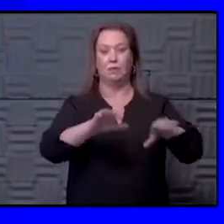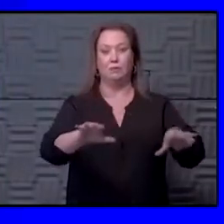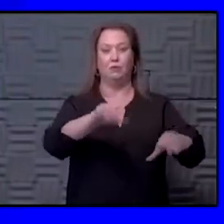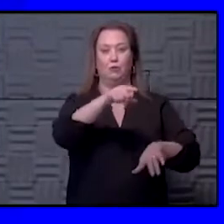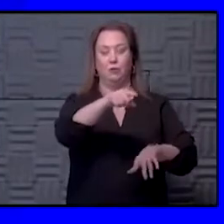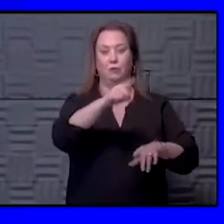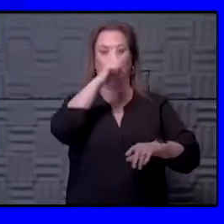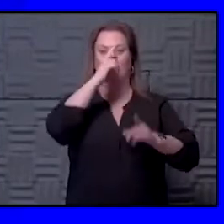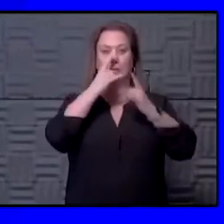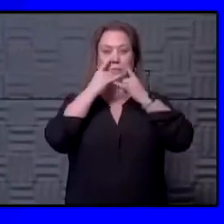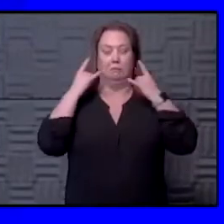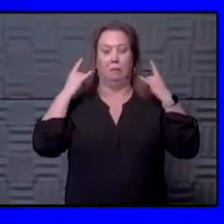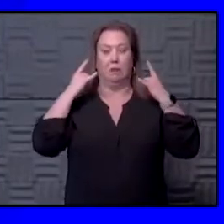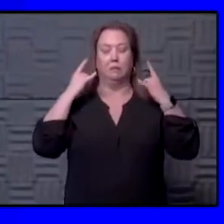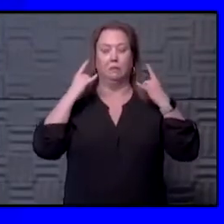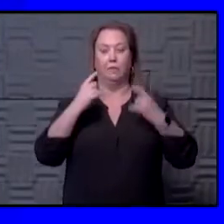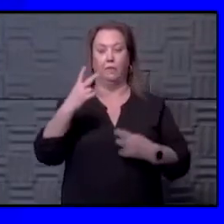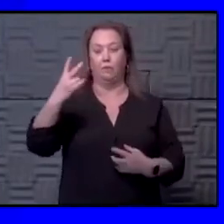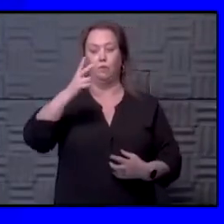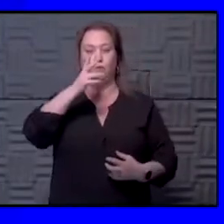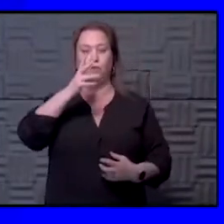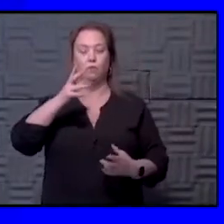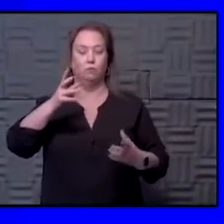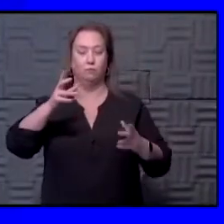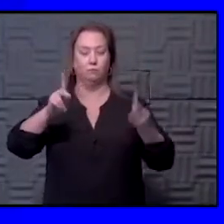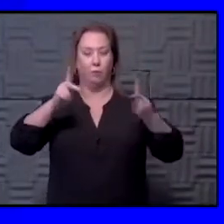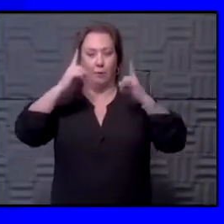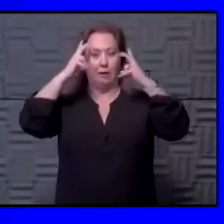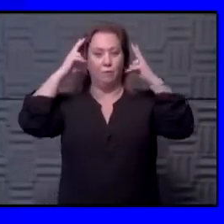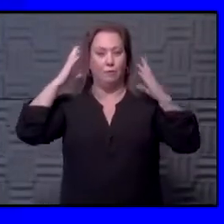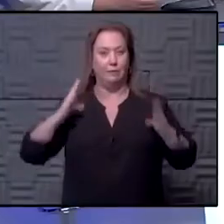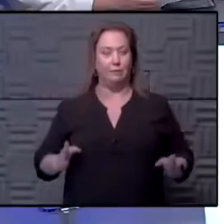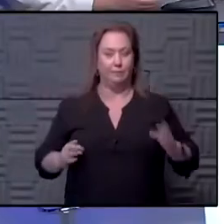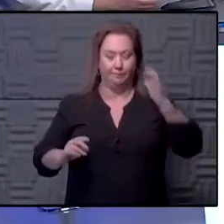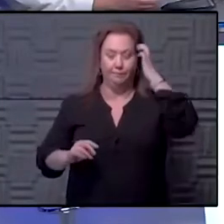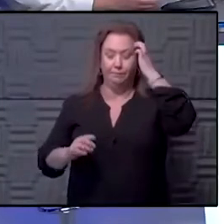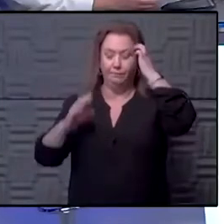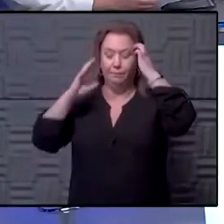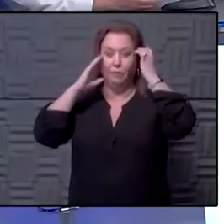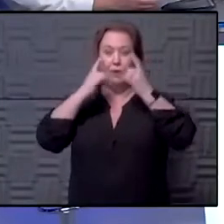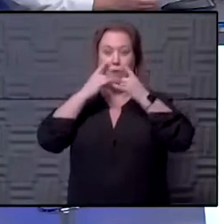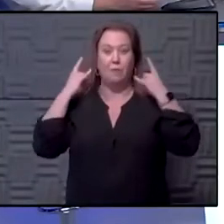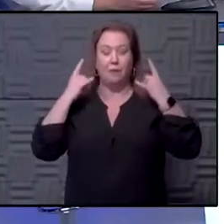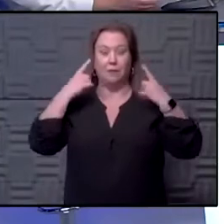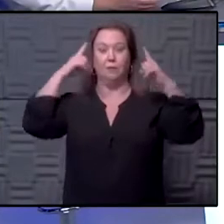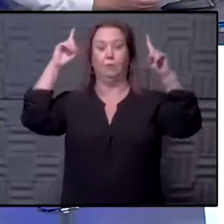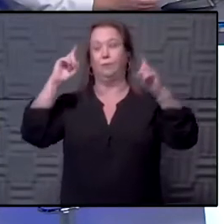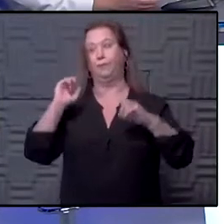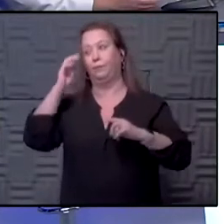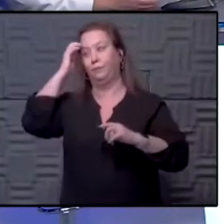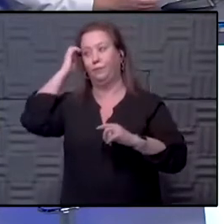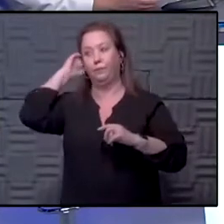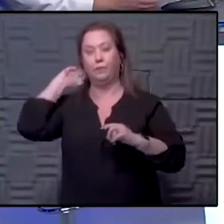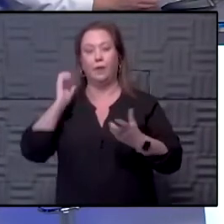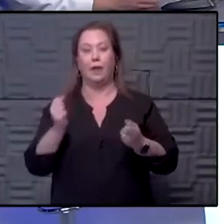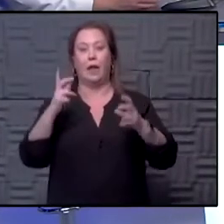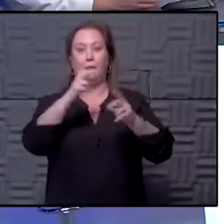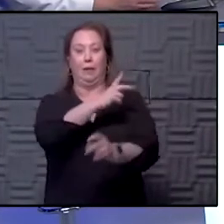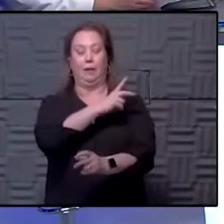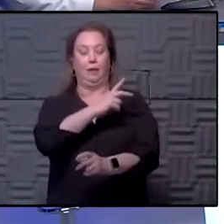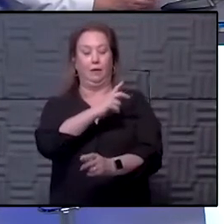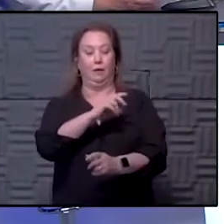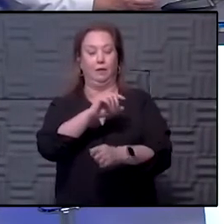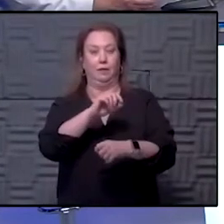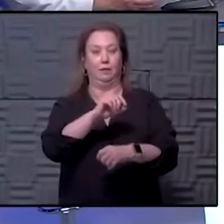in those patients from two hairdressers that had it. We know masking works. Amanda, how many of our employees have gotten sick while taking care of COVID patients?